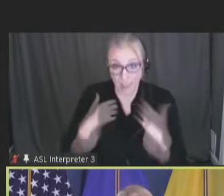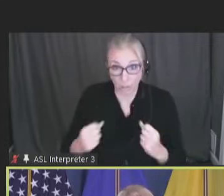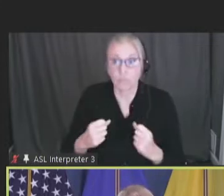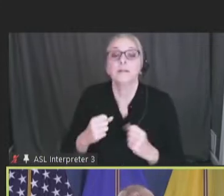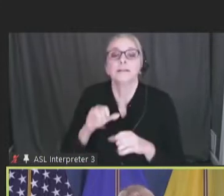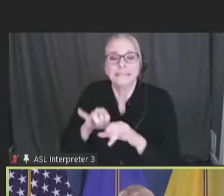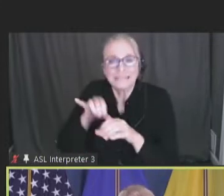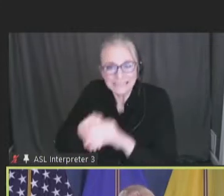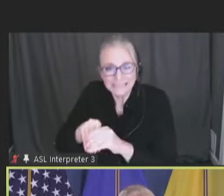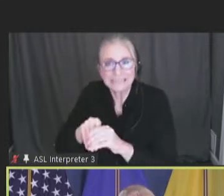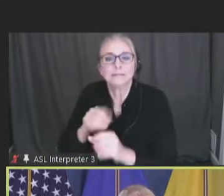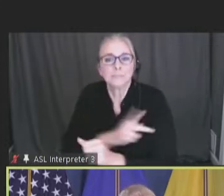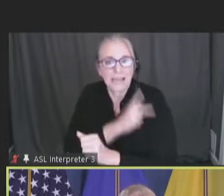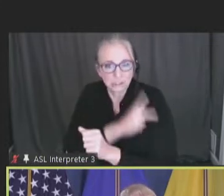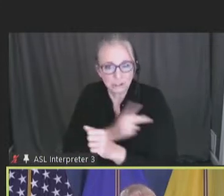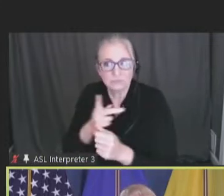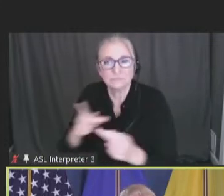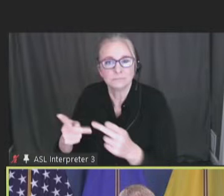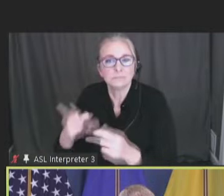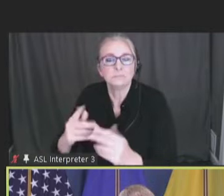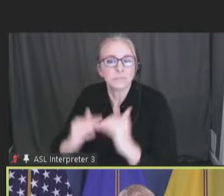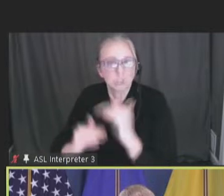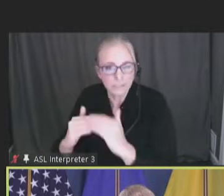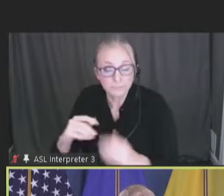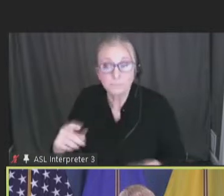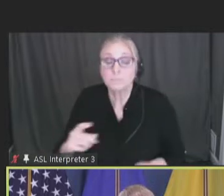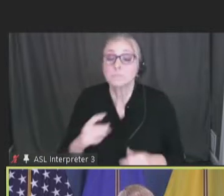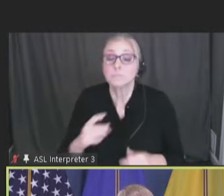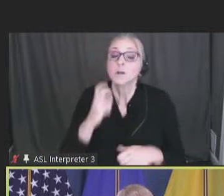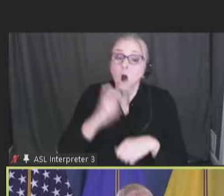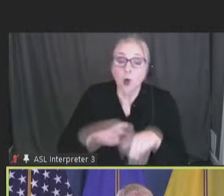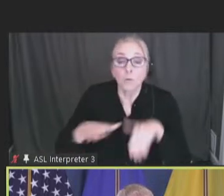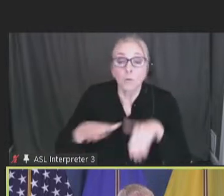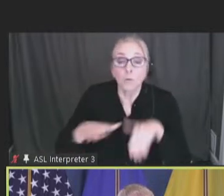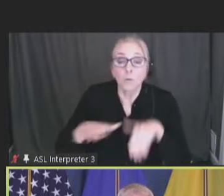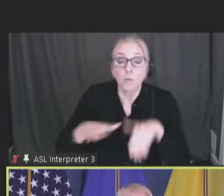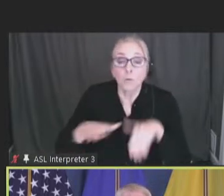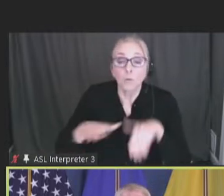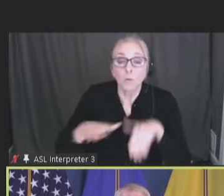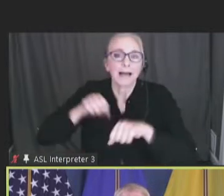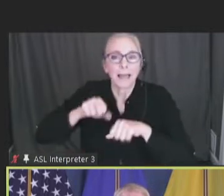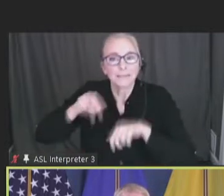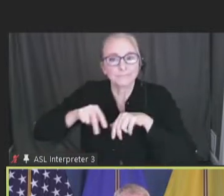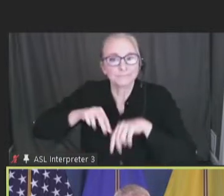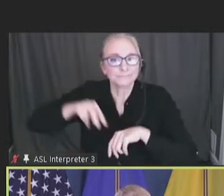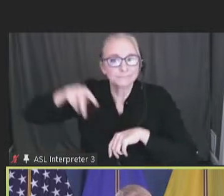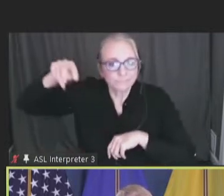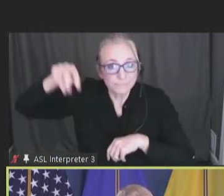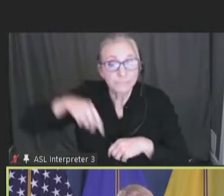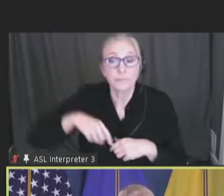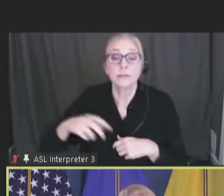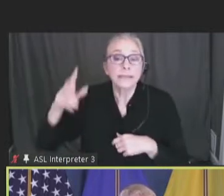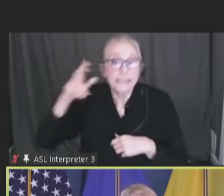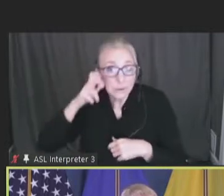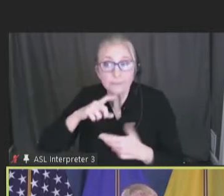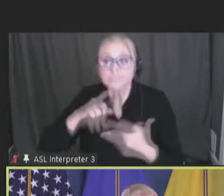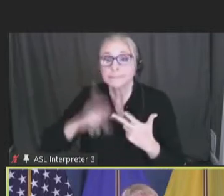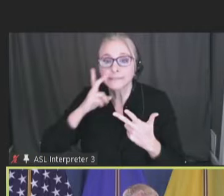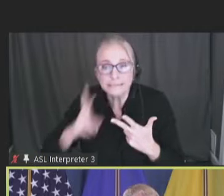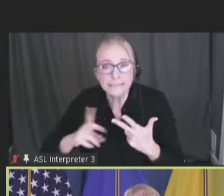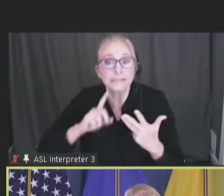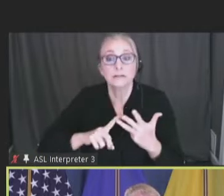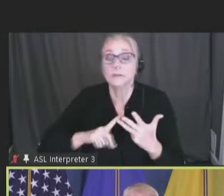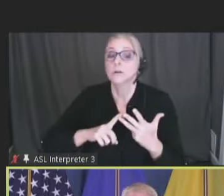facilities. Disabilities may include difficulty with walking or climbing stairs, hearing, seeing, or